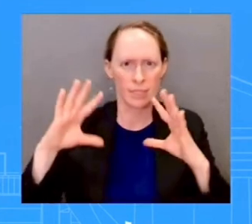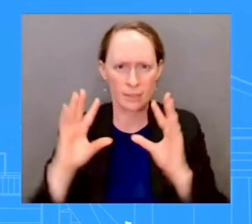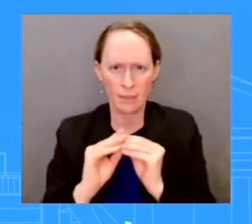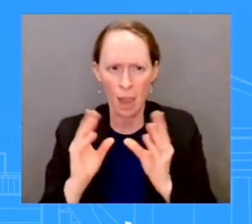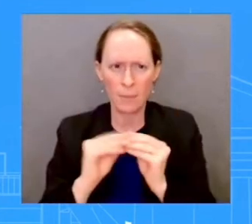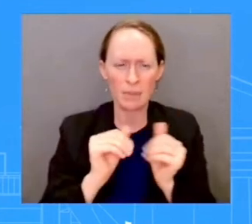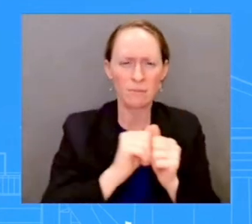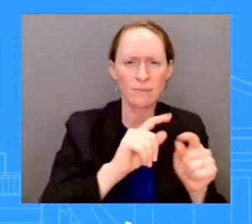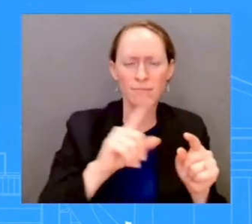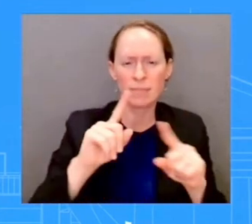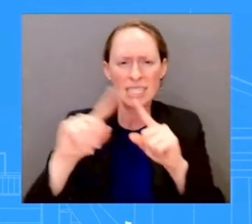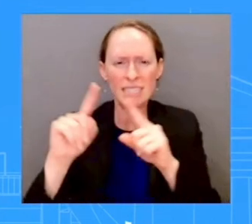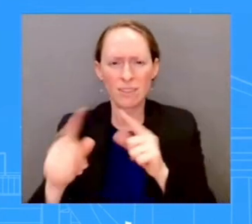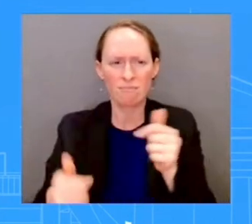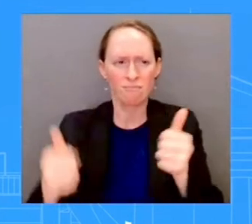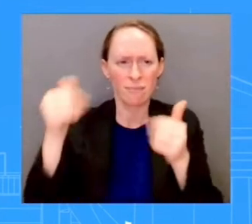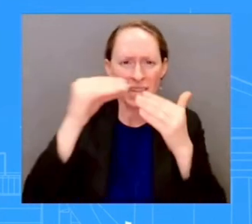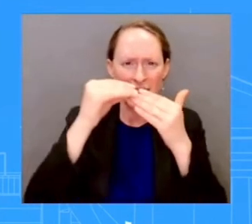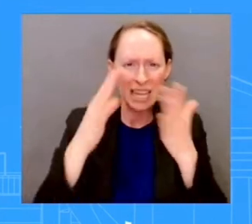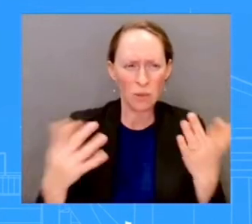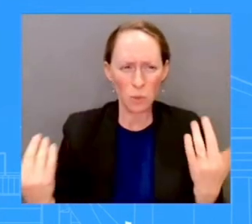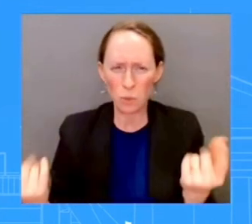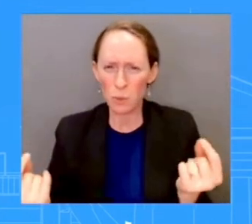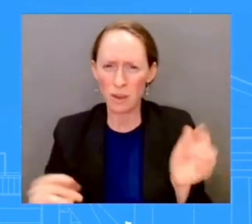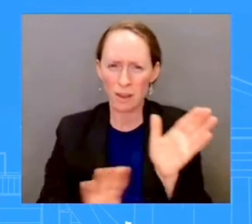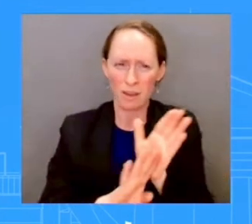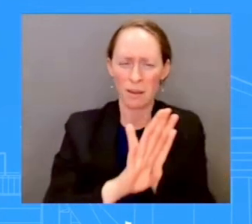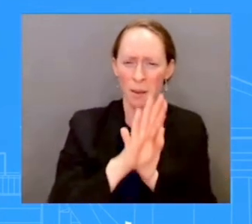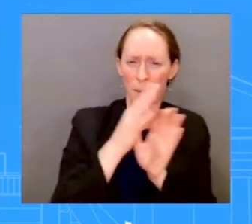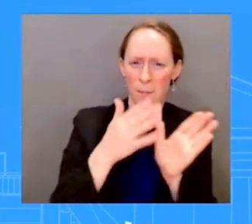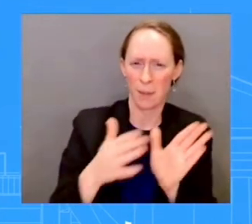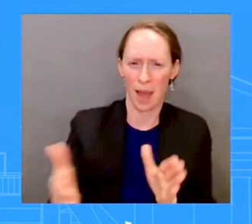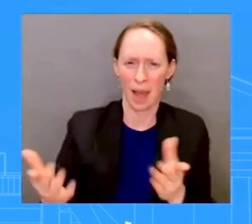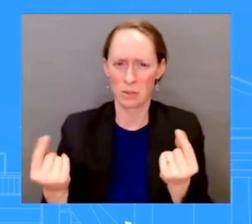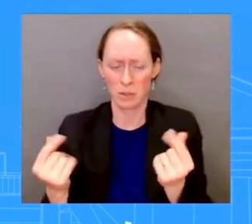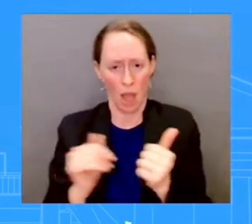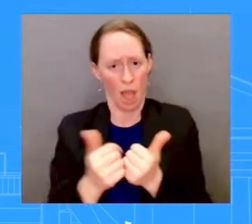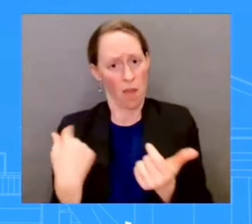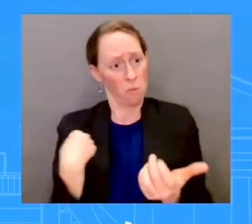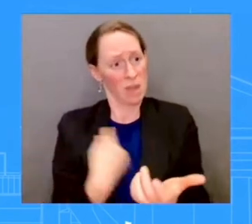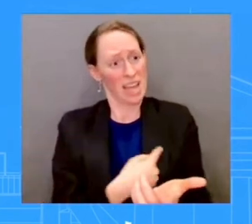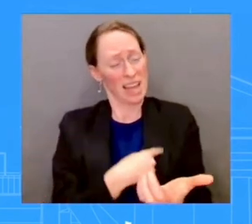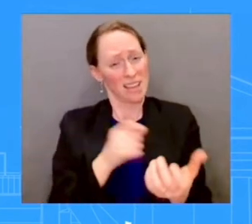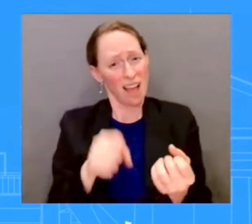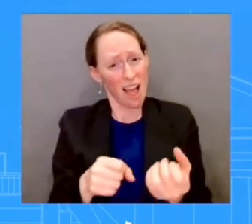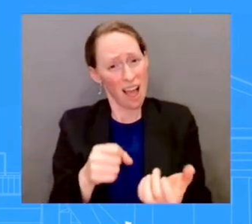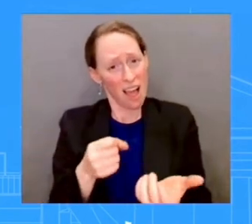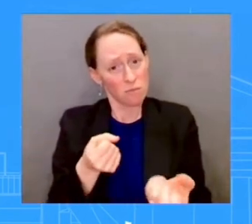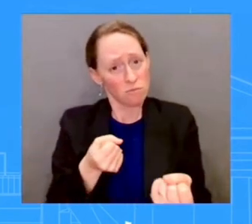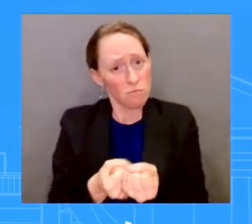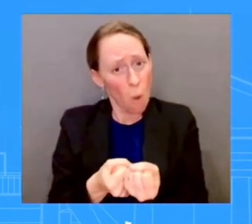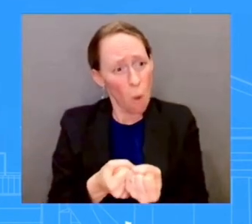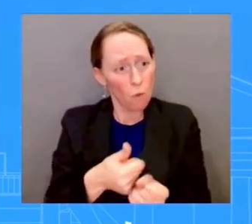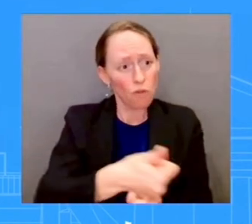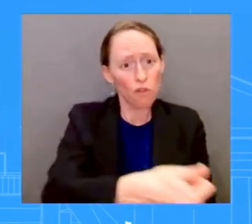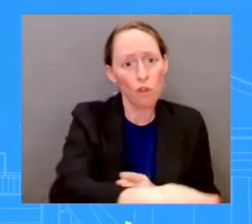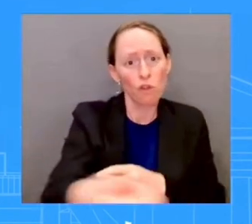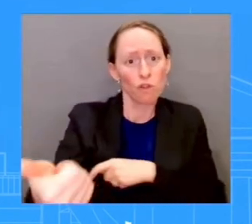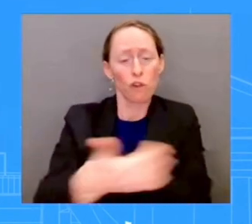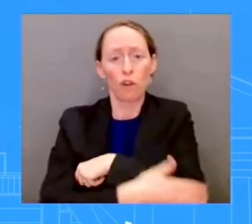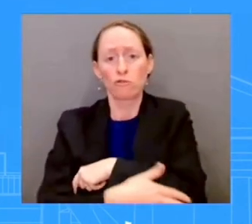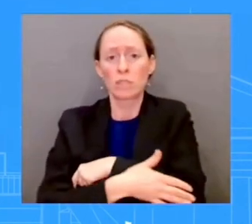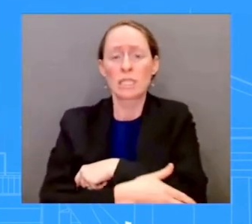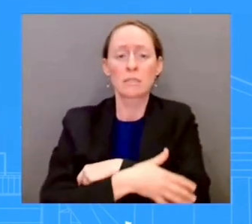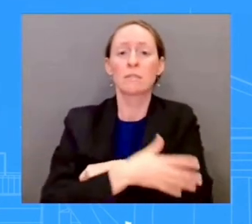secured record funding for border security and management. And let's not forget, we expanded, we've expanded the pathway to